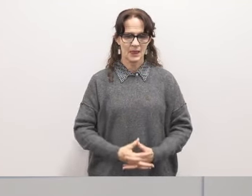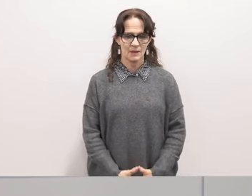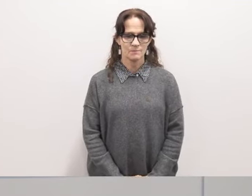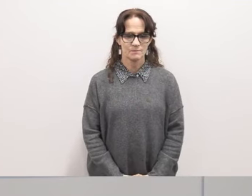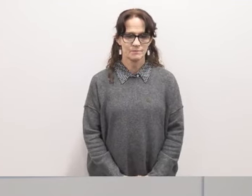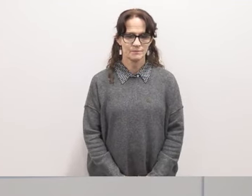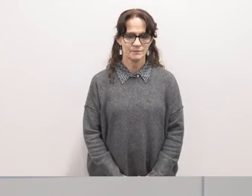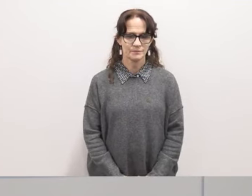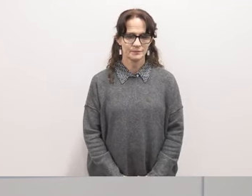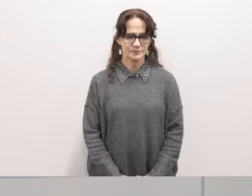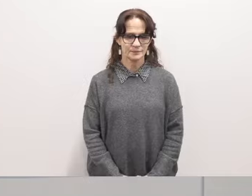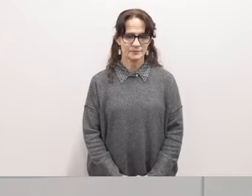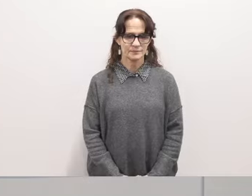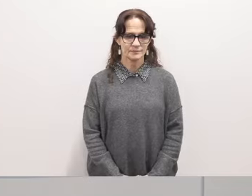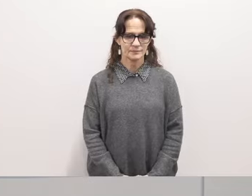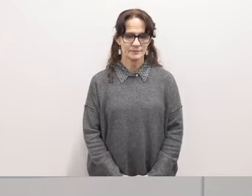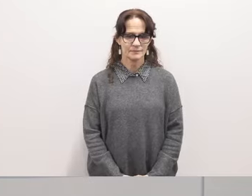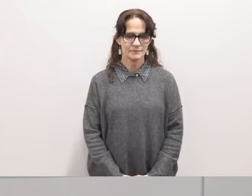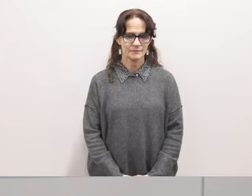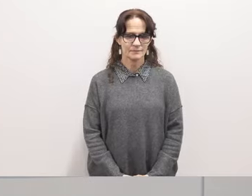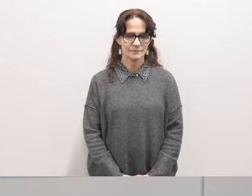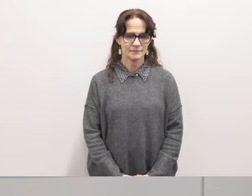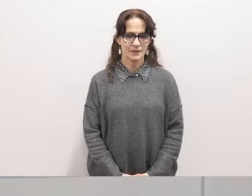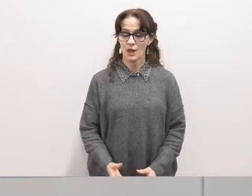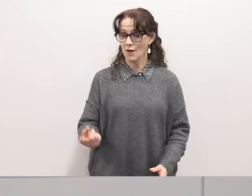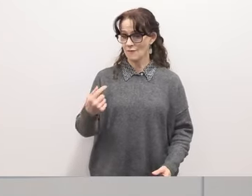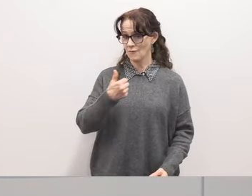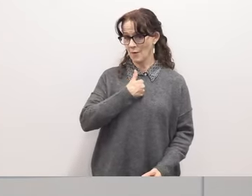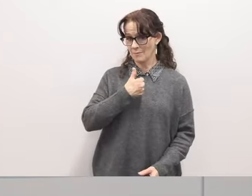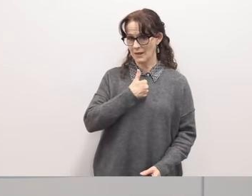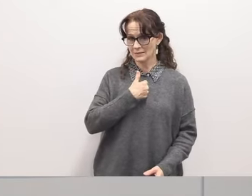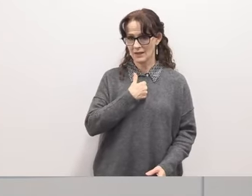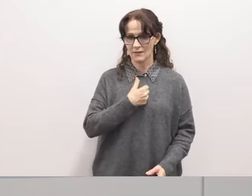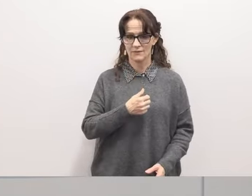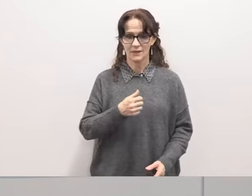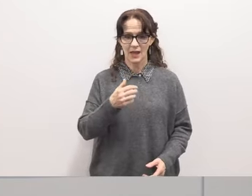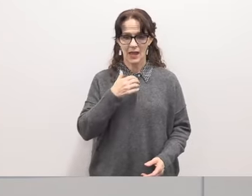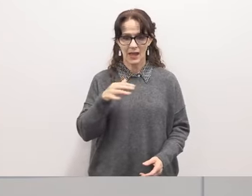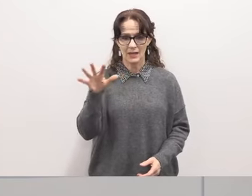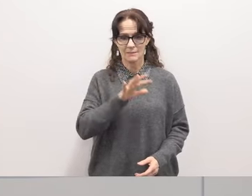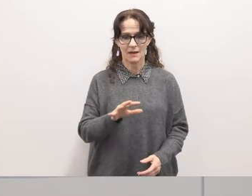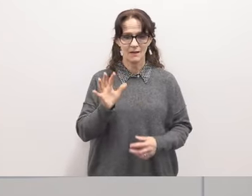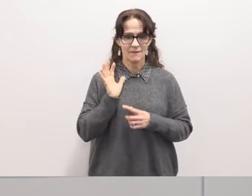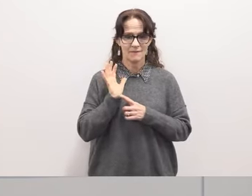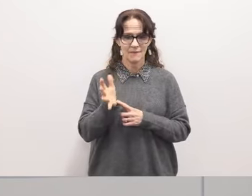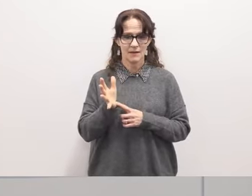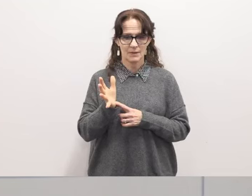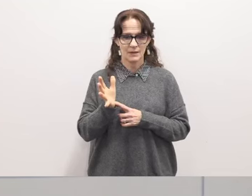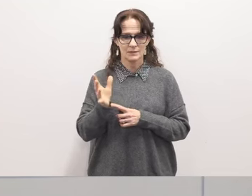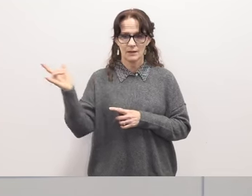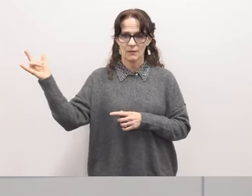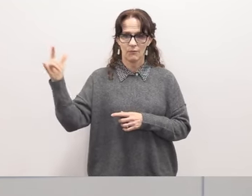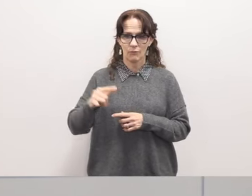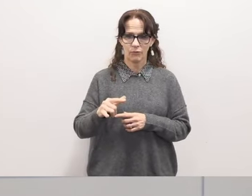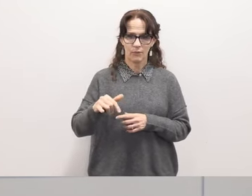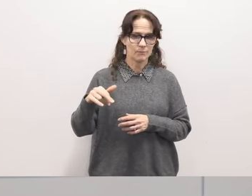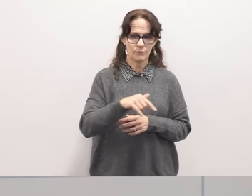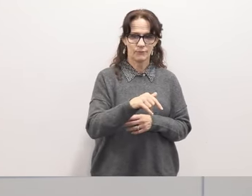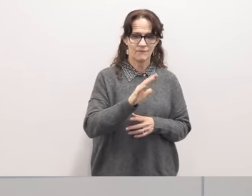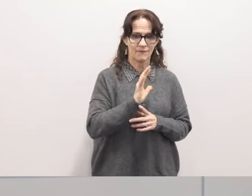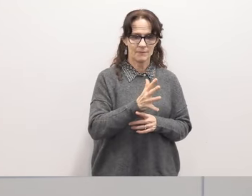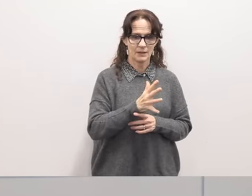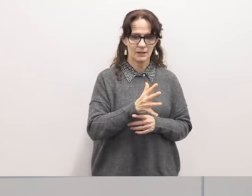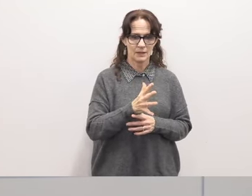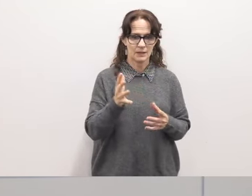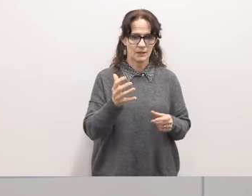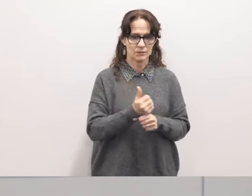little uh uh aside on on me and that is i i literally had about five minutes when i got back into town to do that and i went to